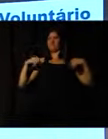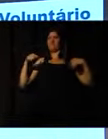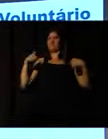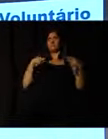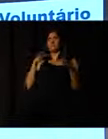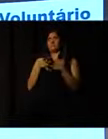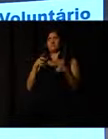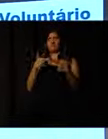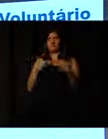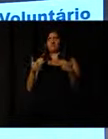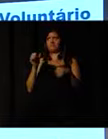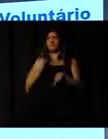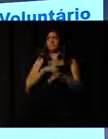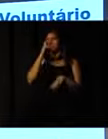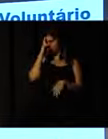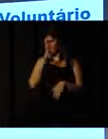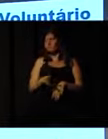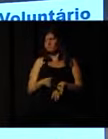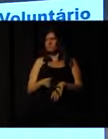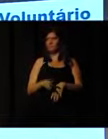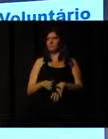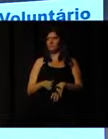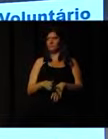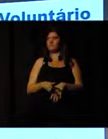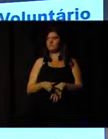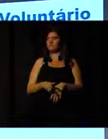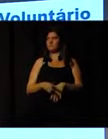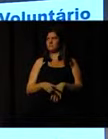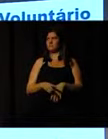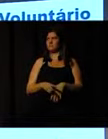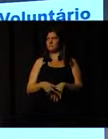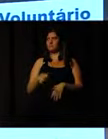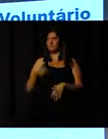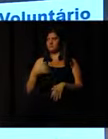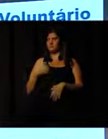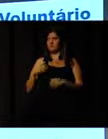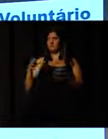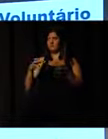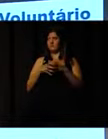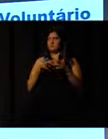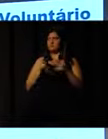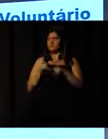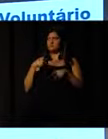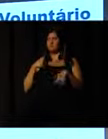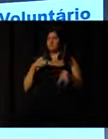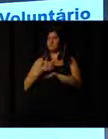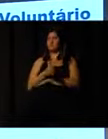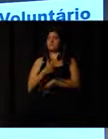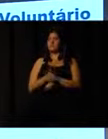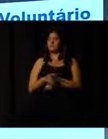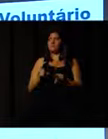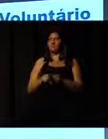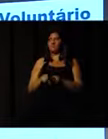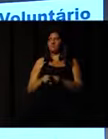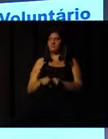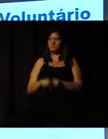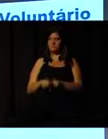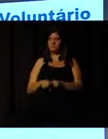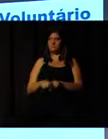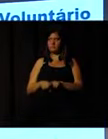Since it is our strongest area, since strongest and it's an area in which I